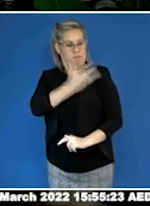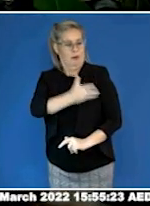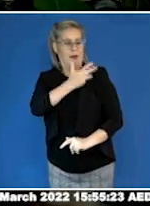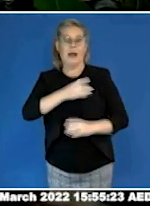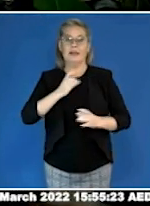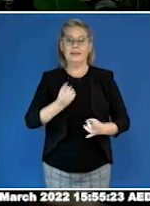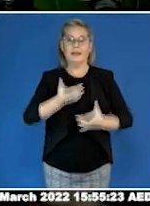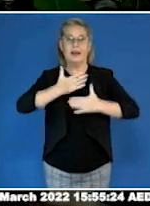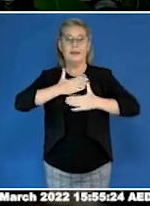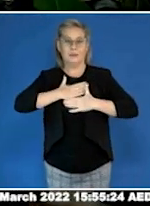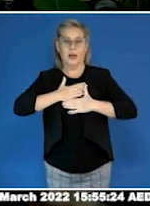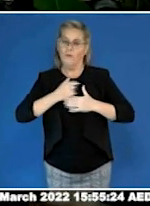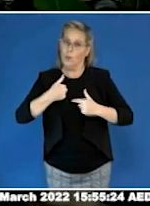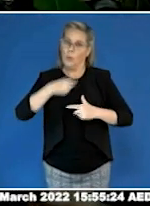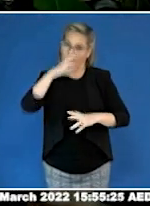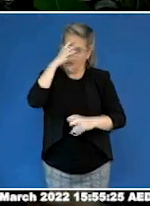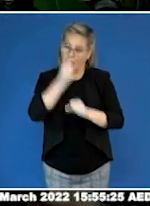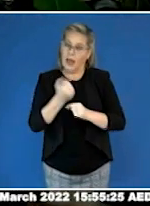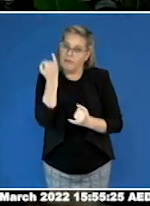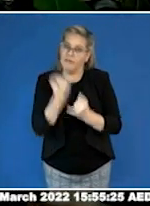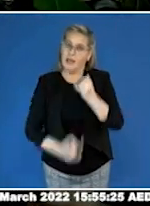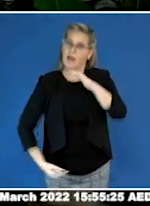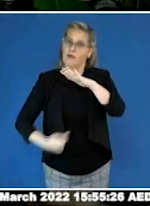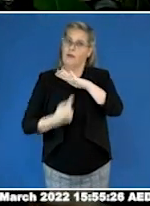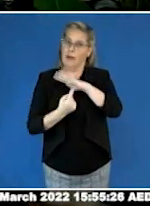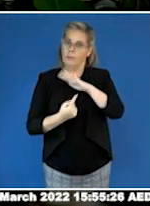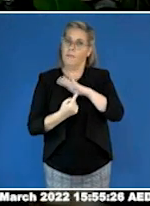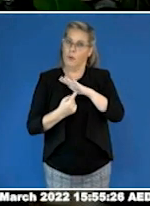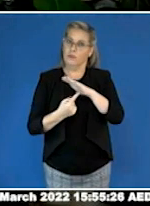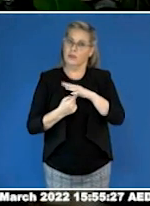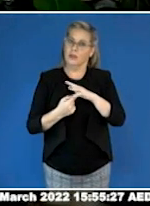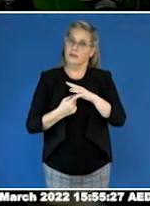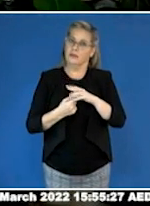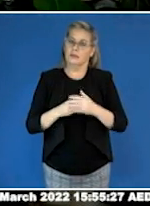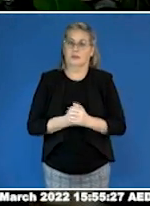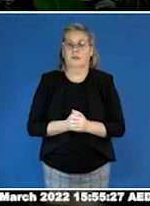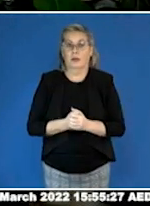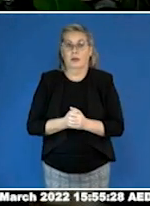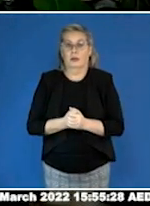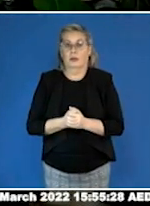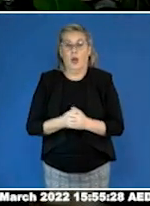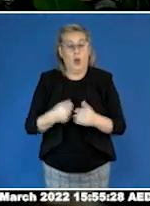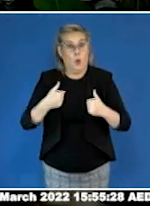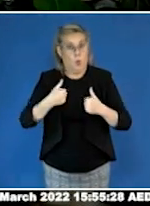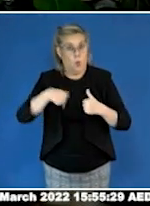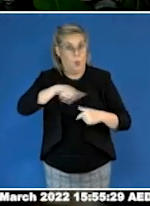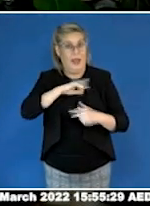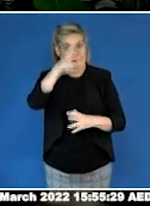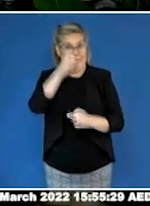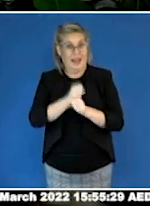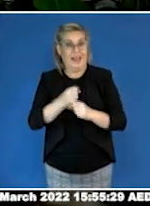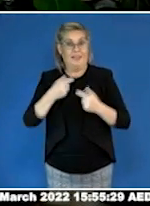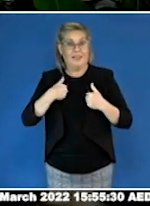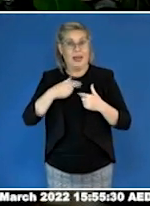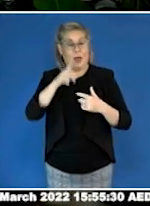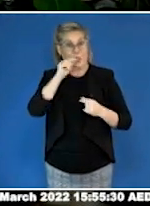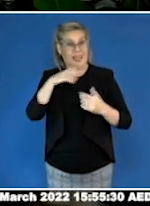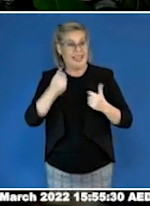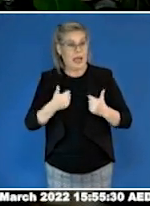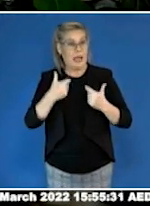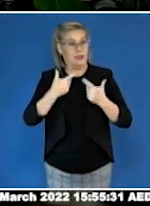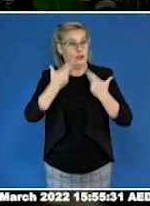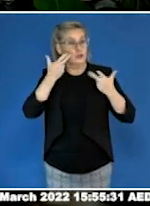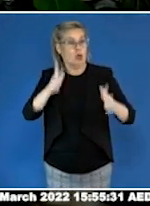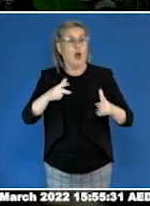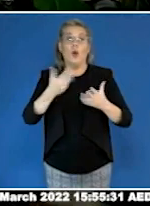area we need to focus on. We believe it's a shining example of a user-led organisation